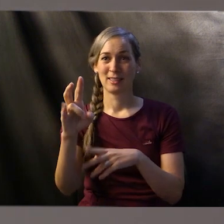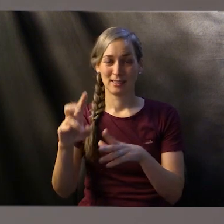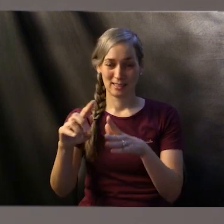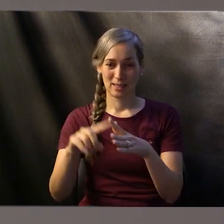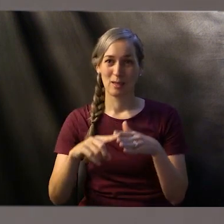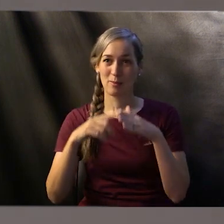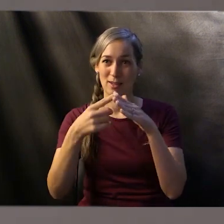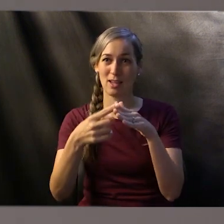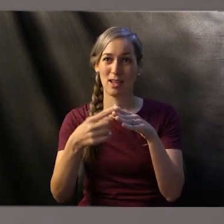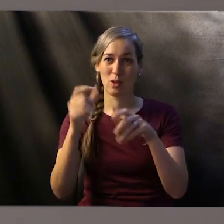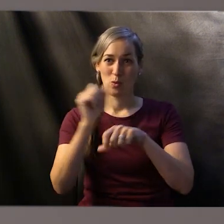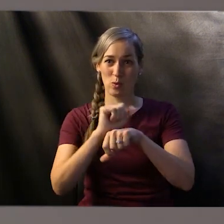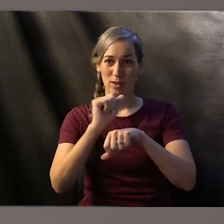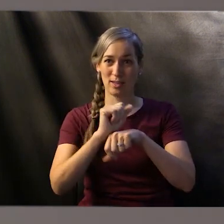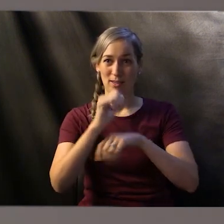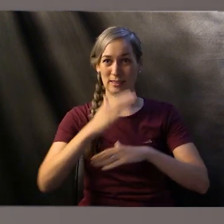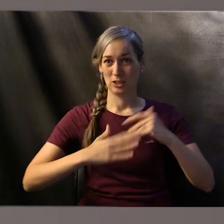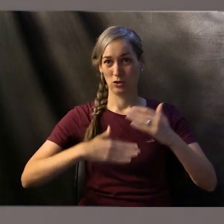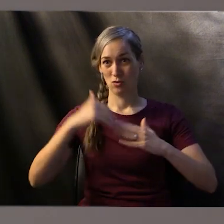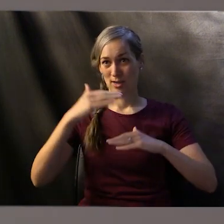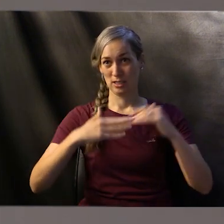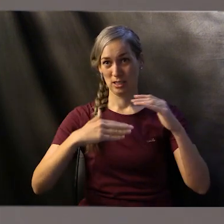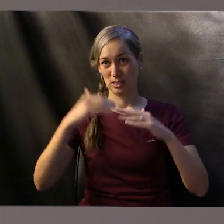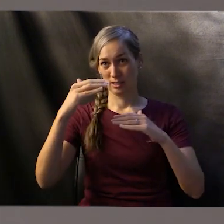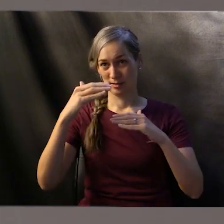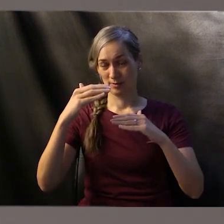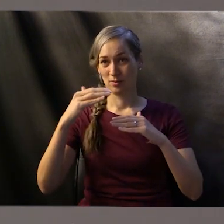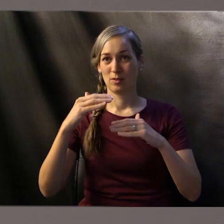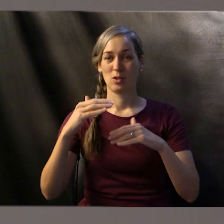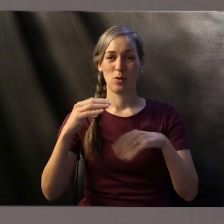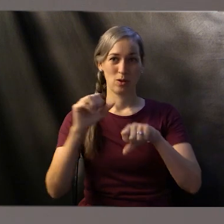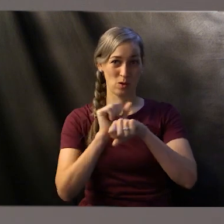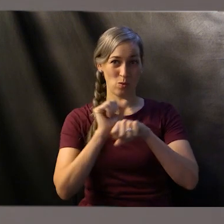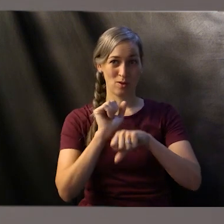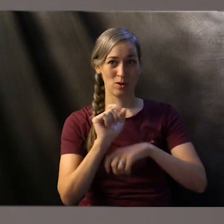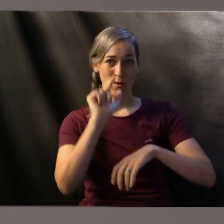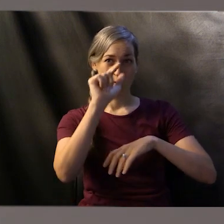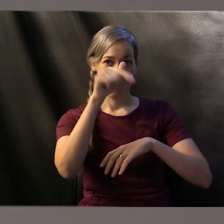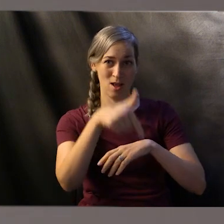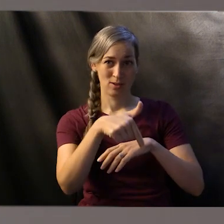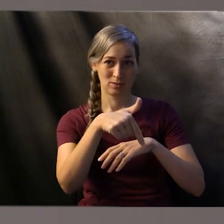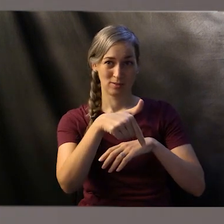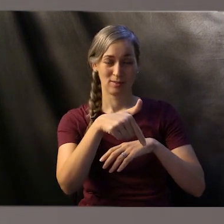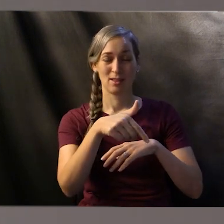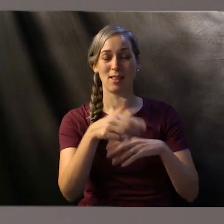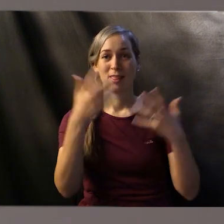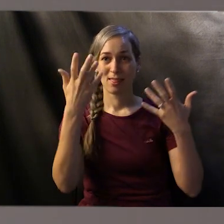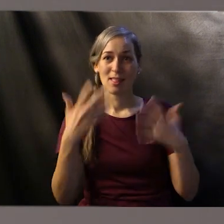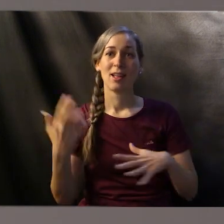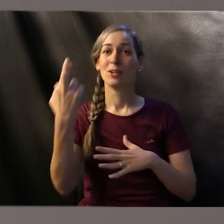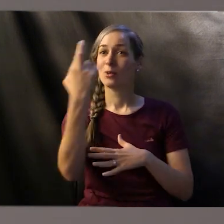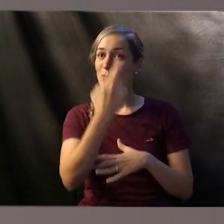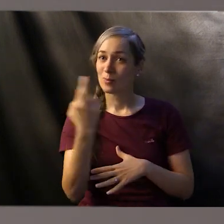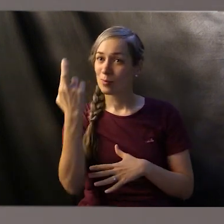working in construction. And after working a secular job, he realized that